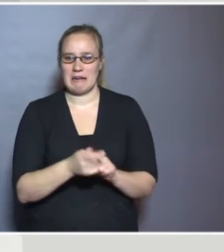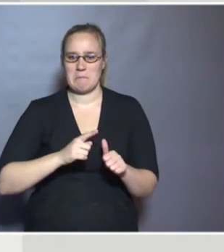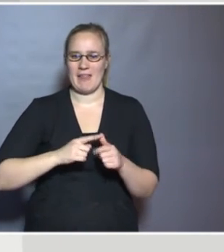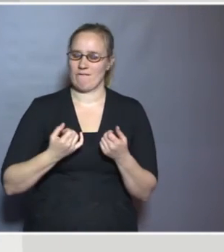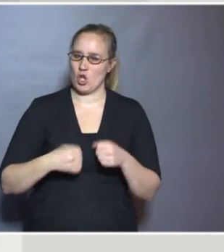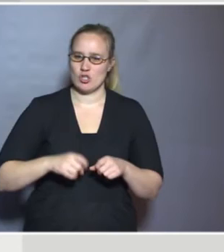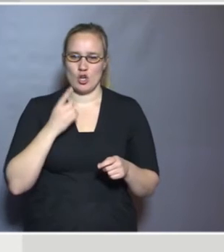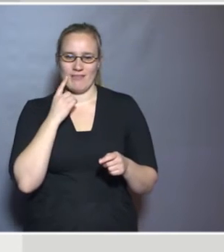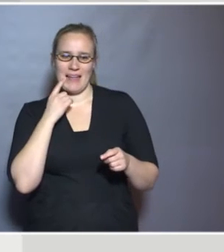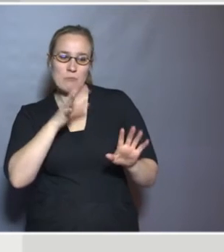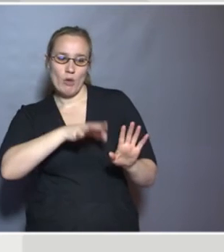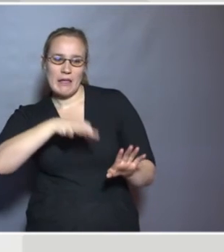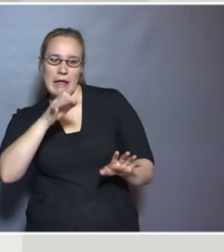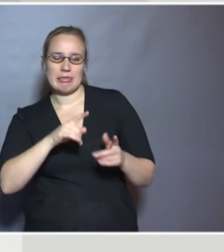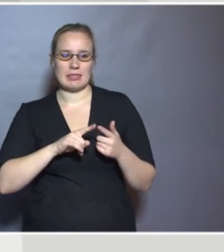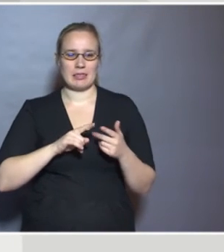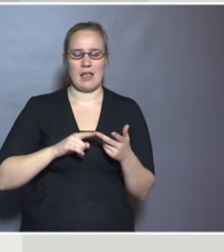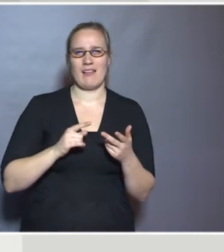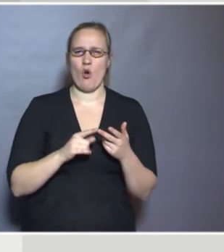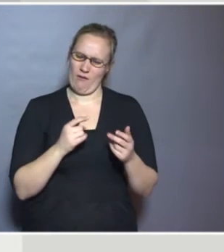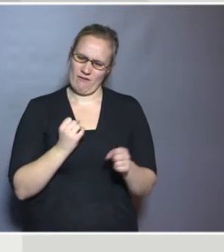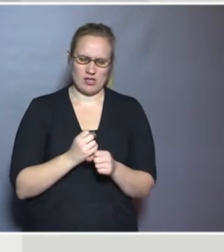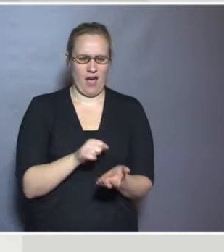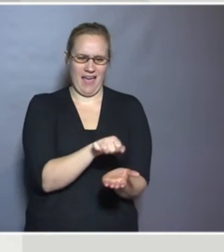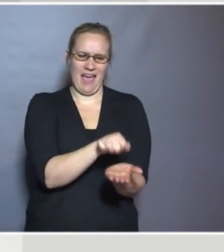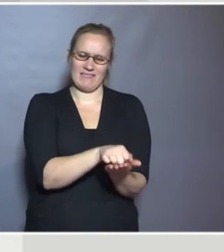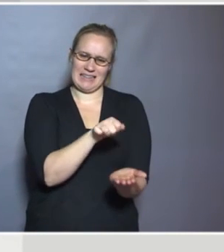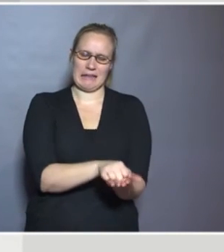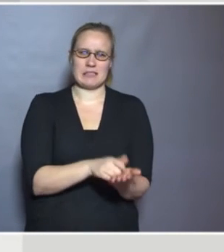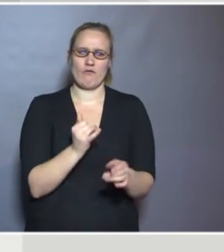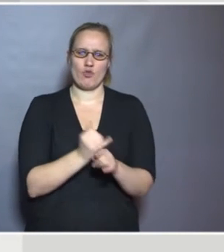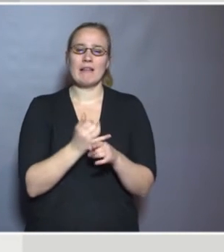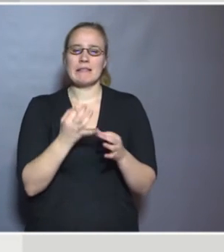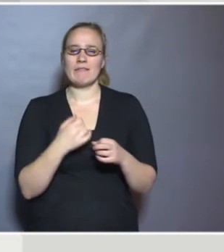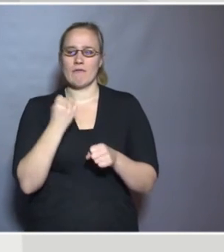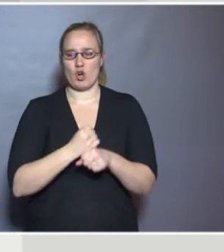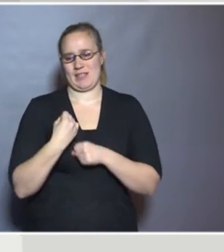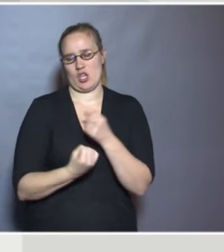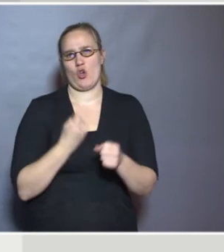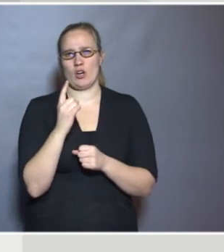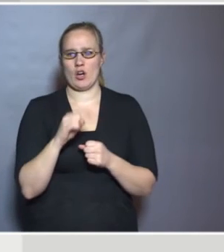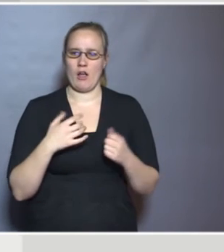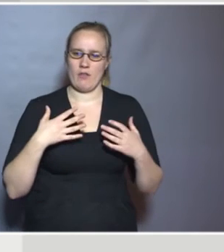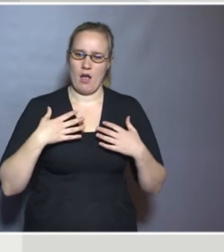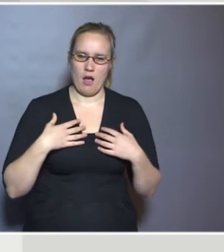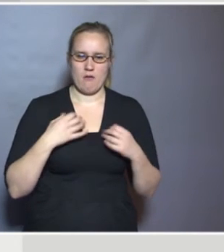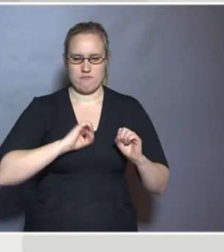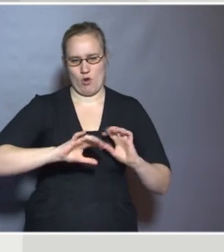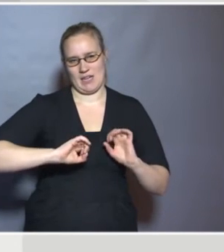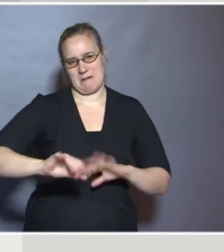about trends and to have evidence for how some of the things we're doing might be having effects.